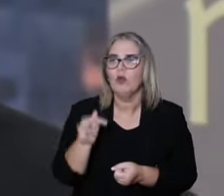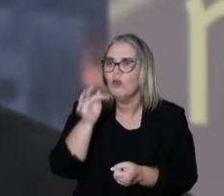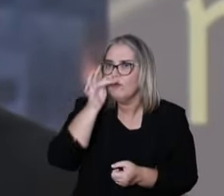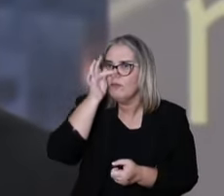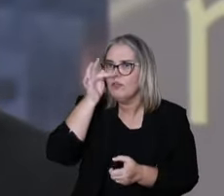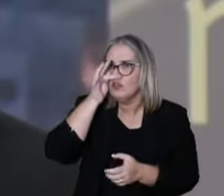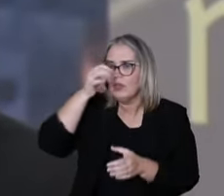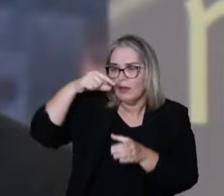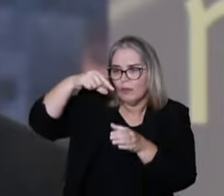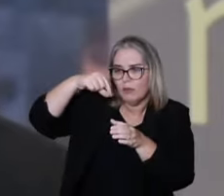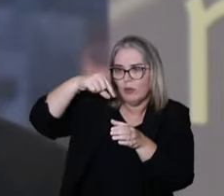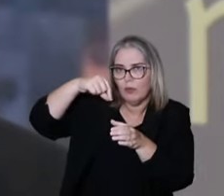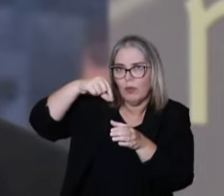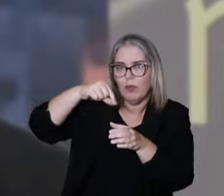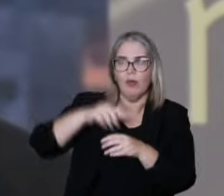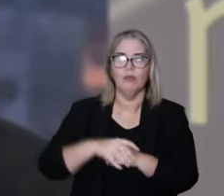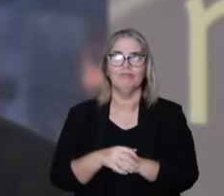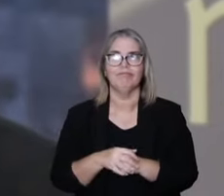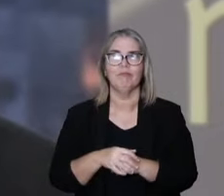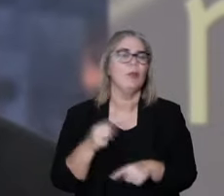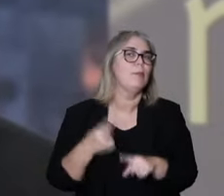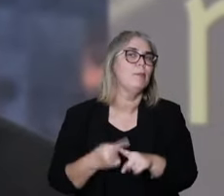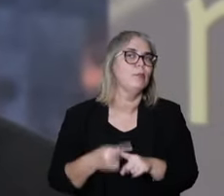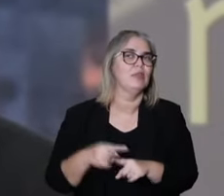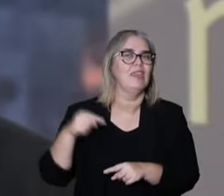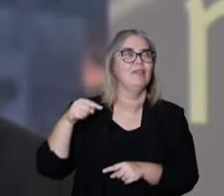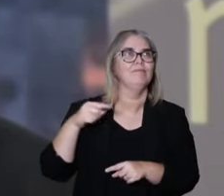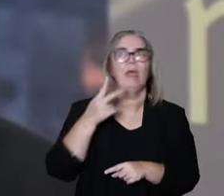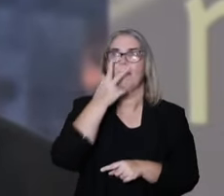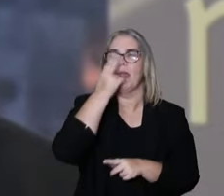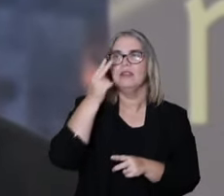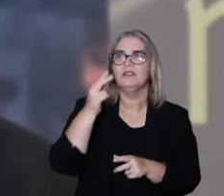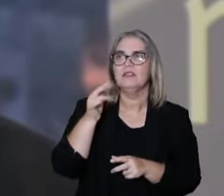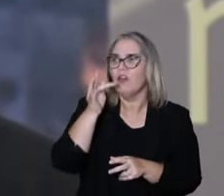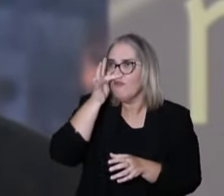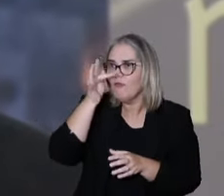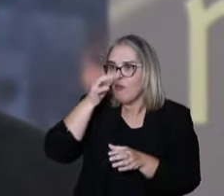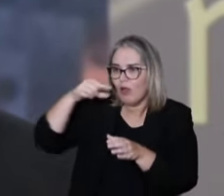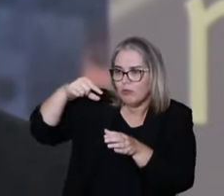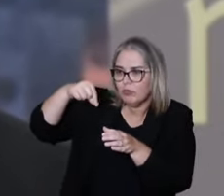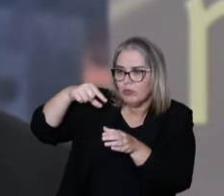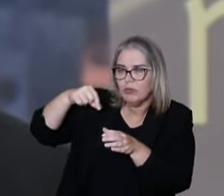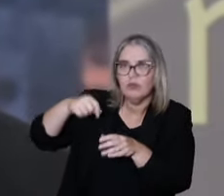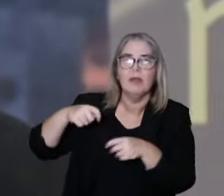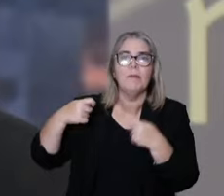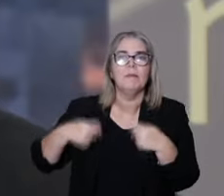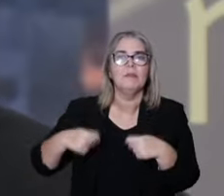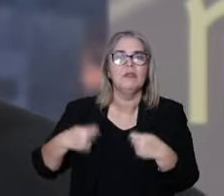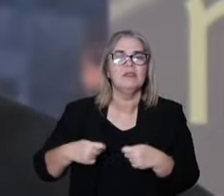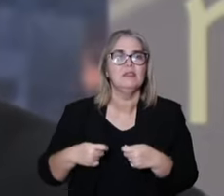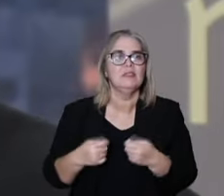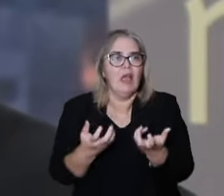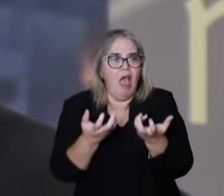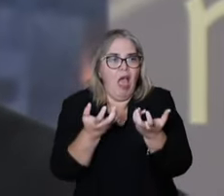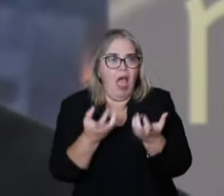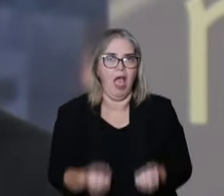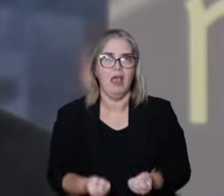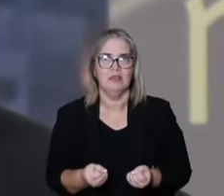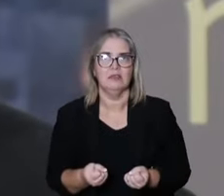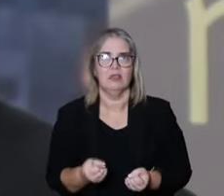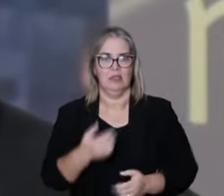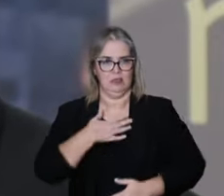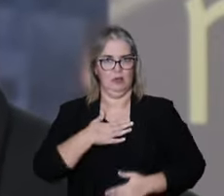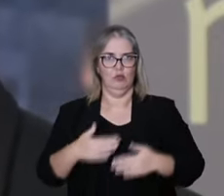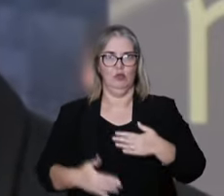is that it requires an assimilation